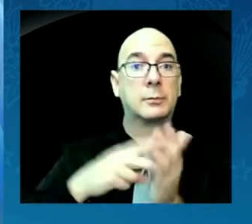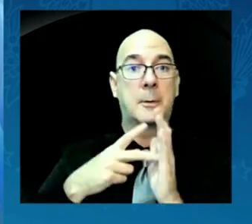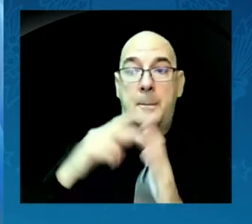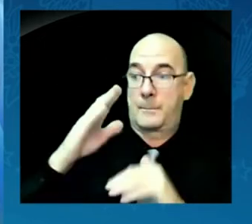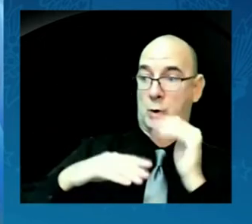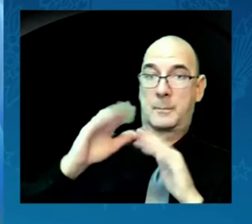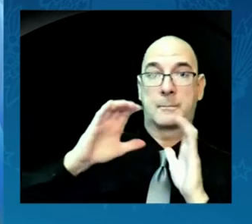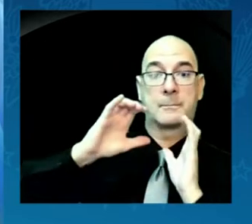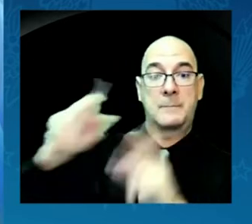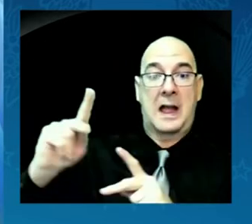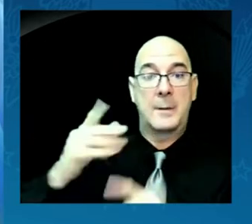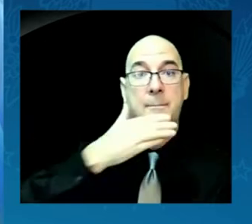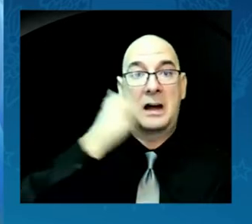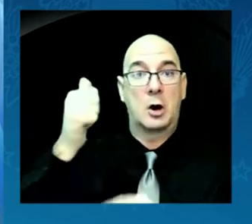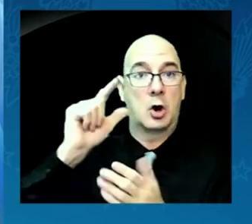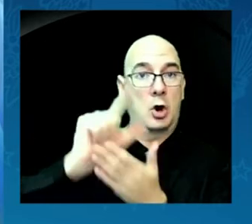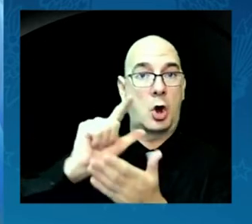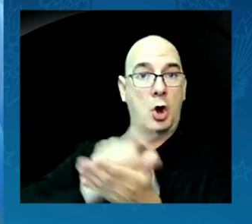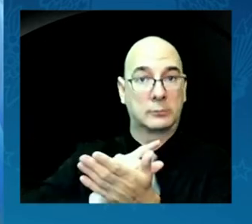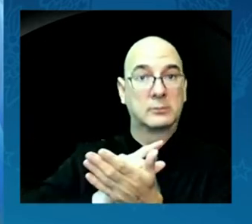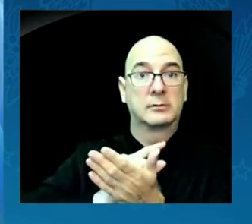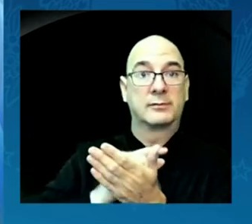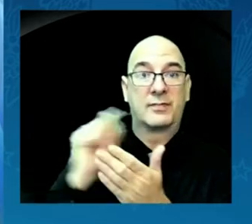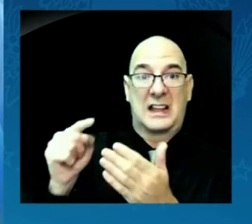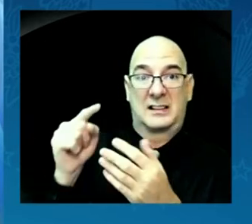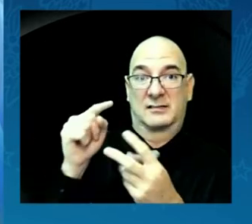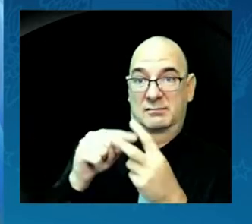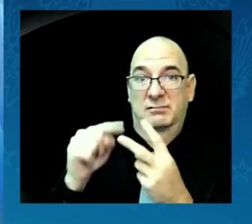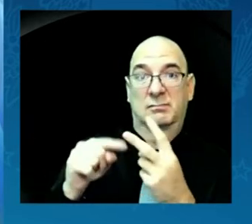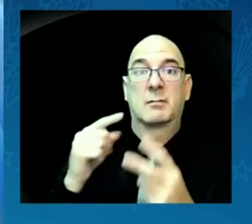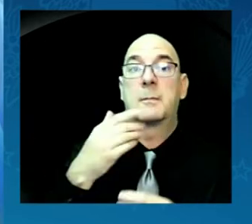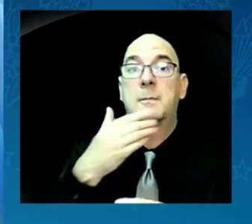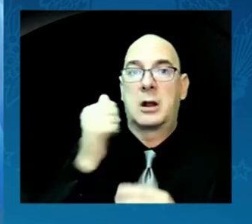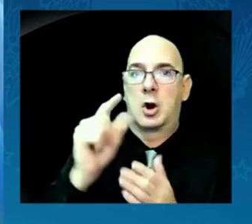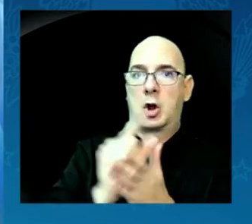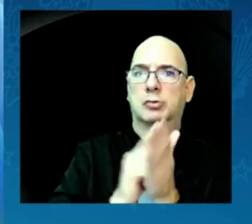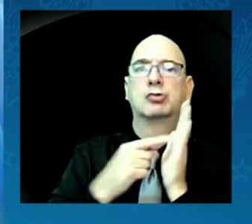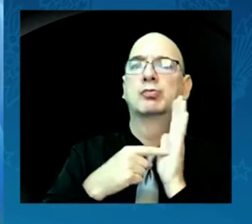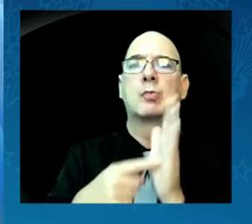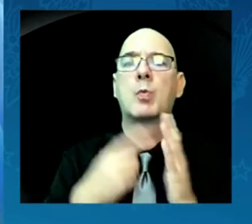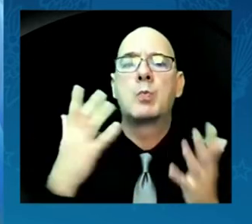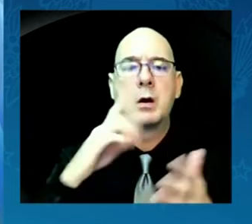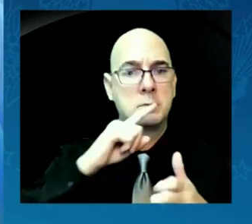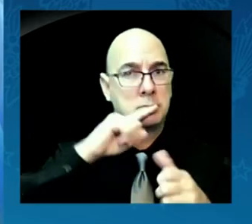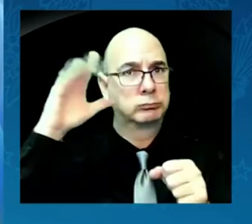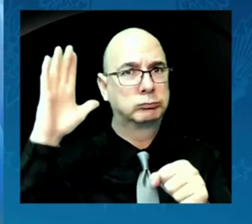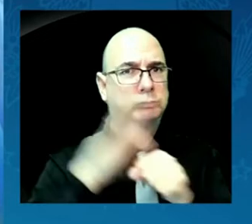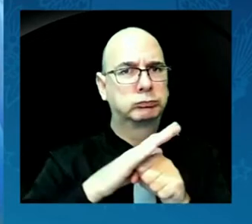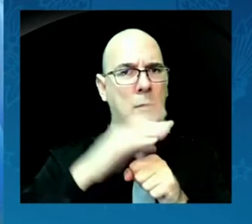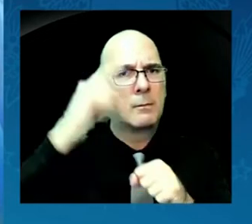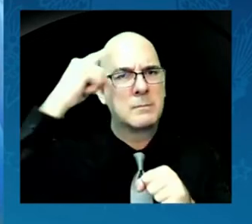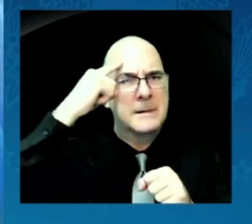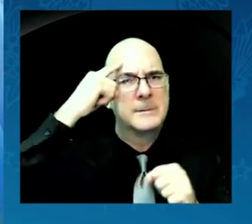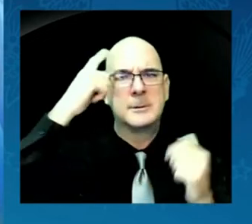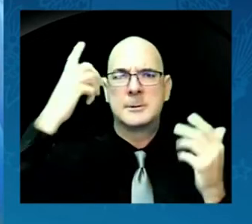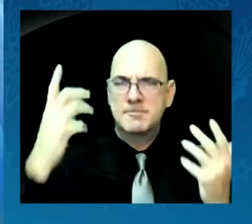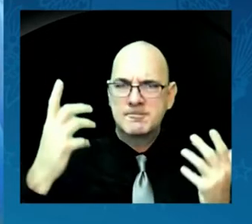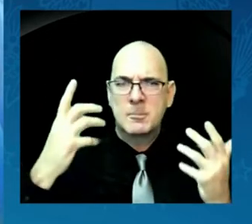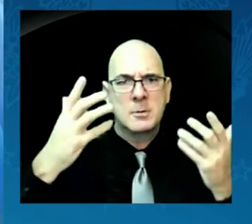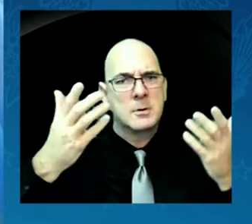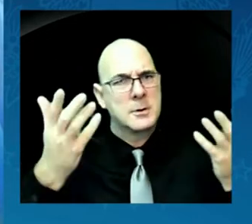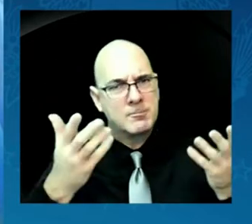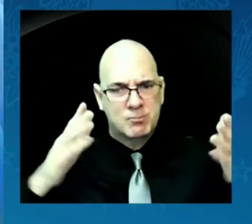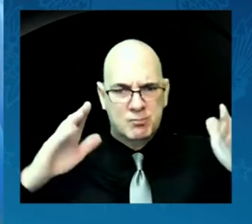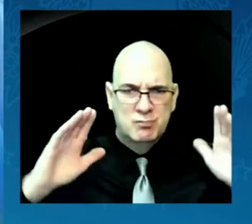bills are a statement of our commitment as an administration to lift up native communities and to strengthen